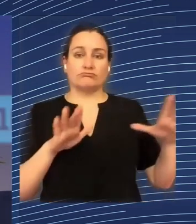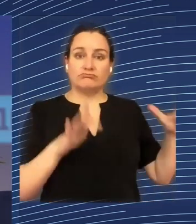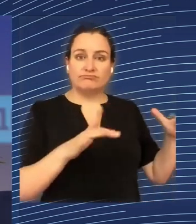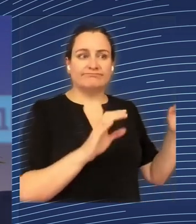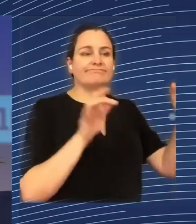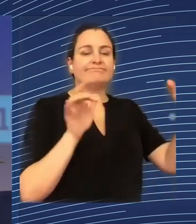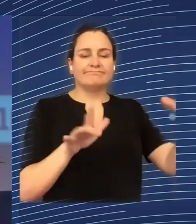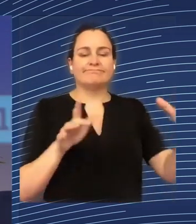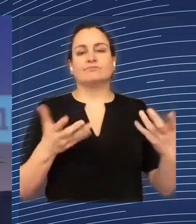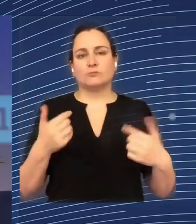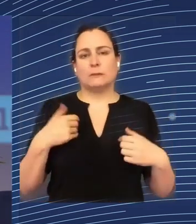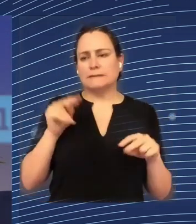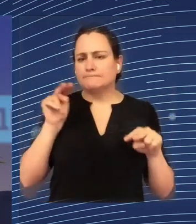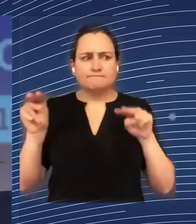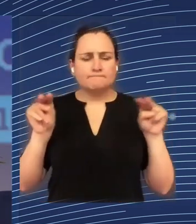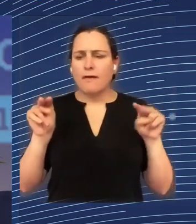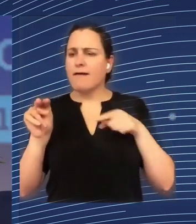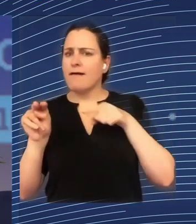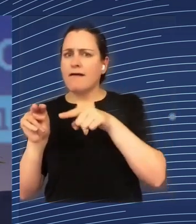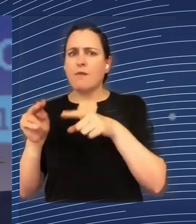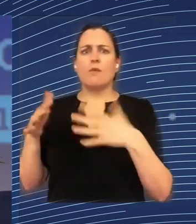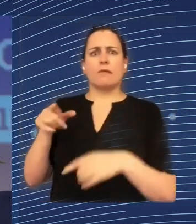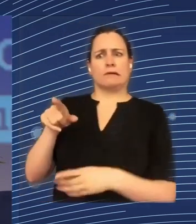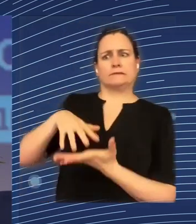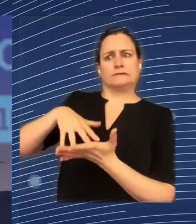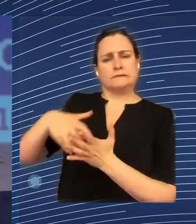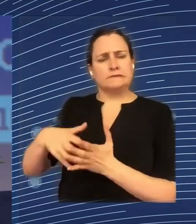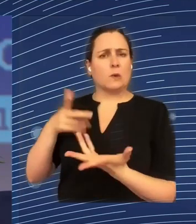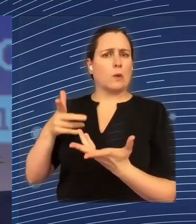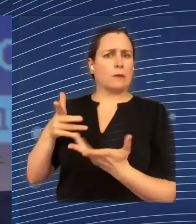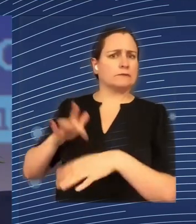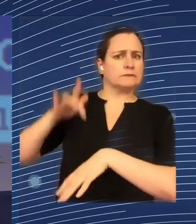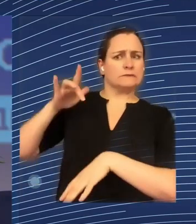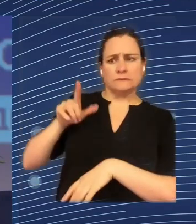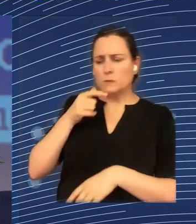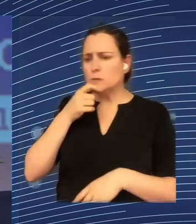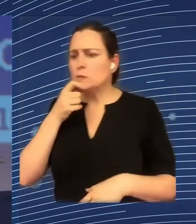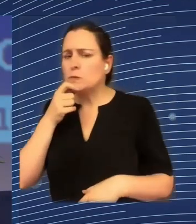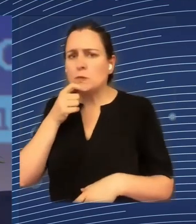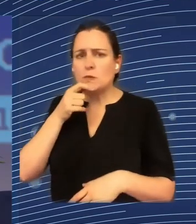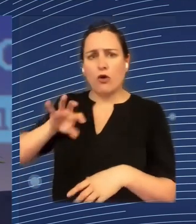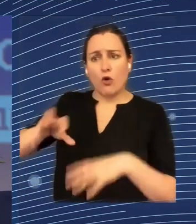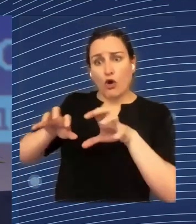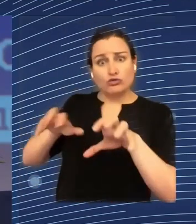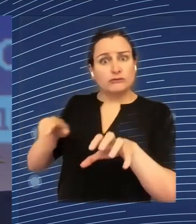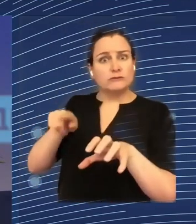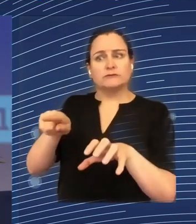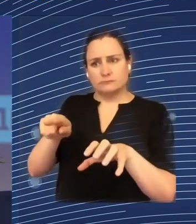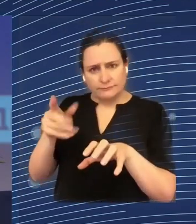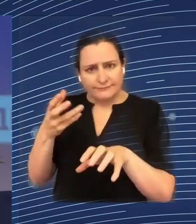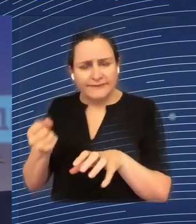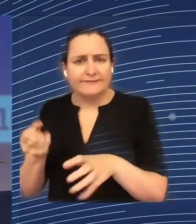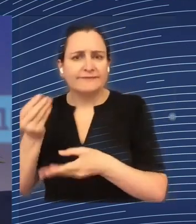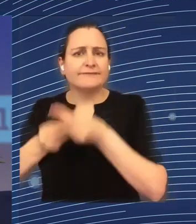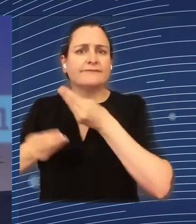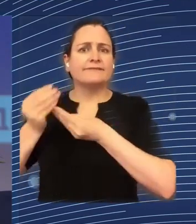vulnerable ones. And I would say that those vulnerable ones are emerging also currently because, for example,